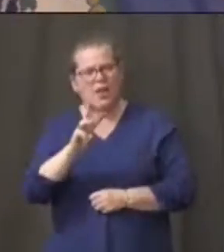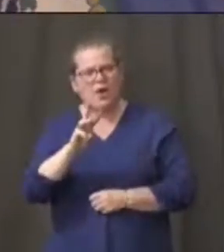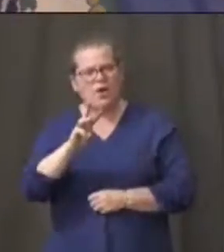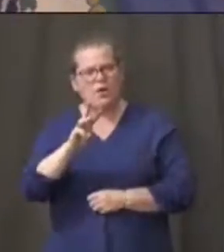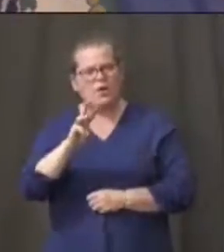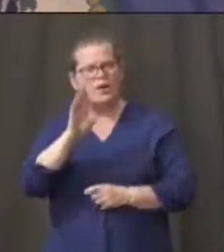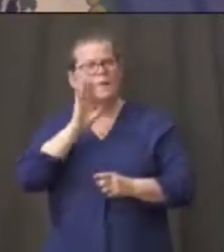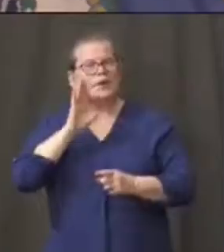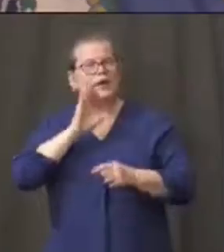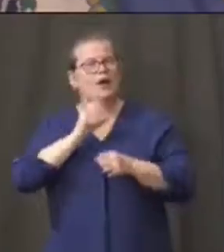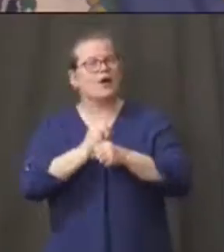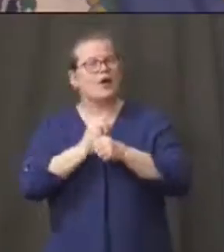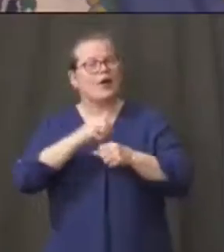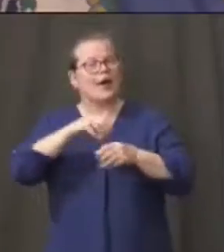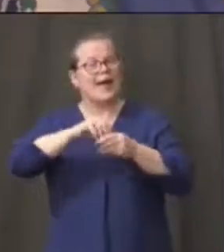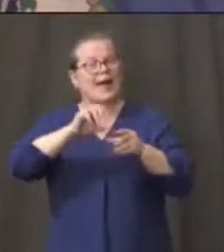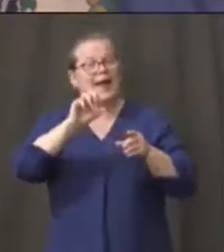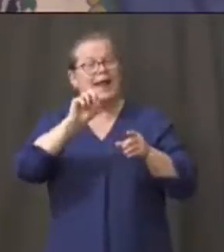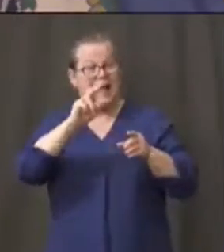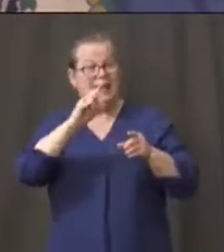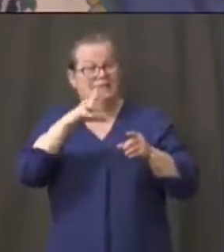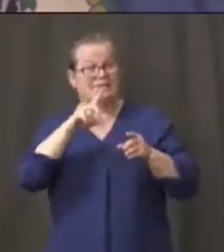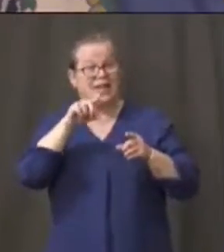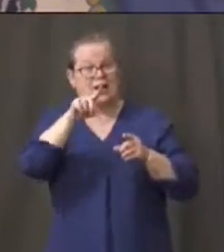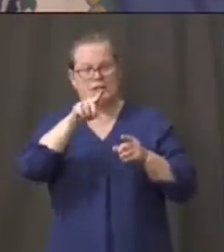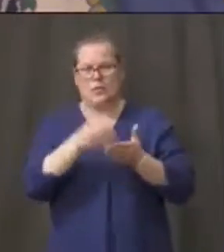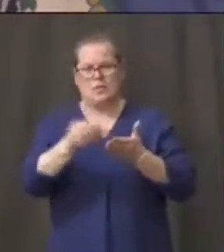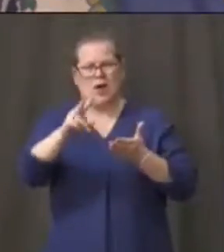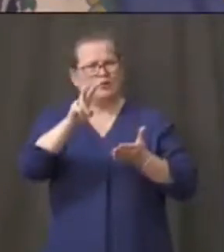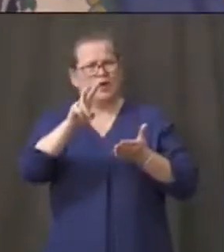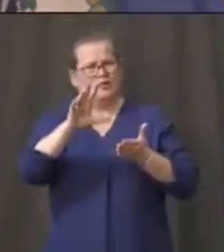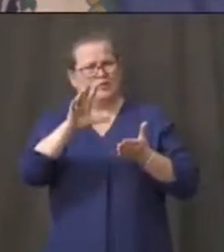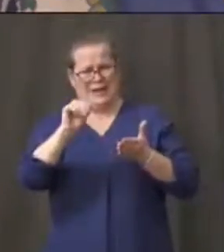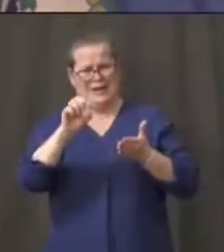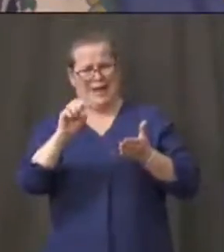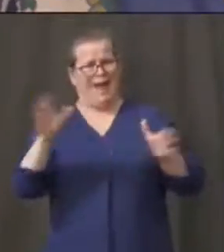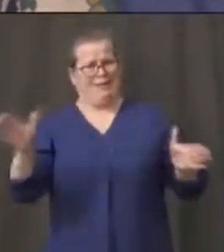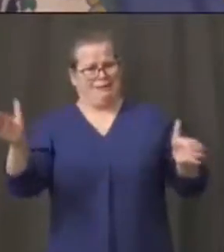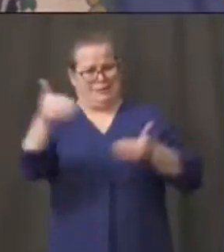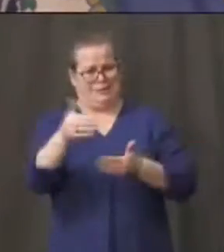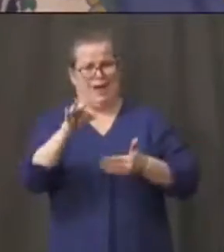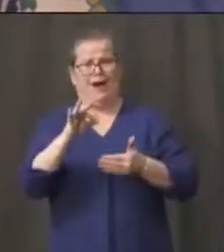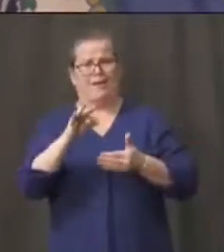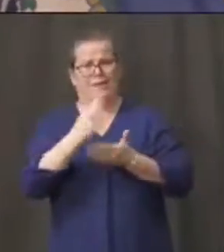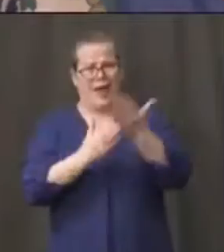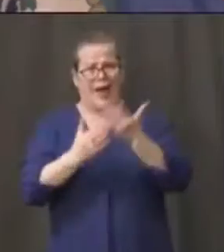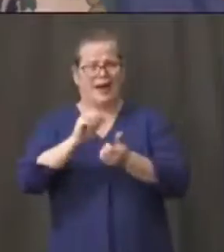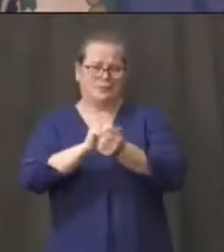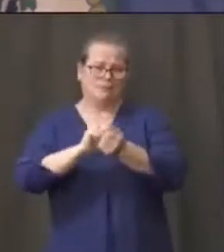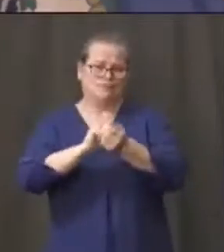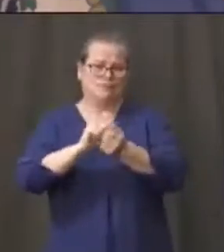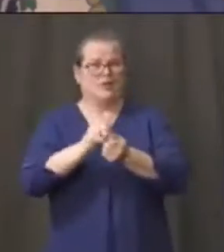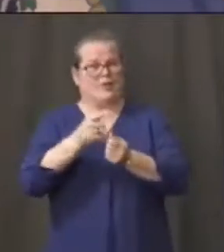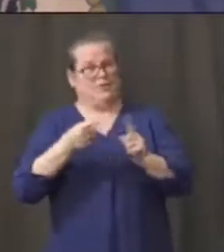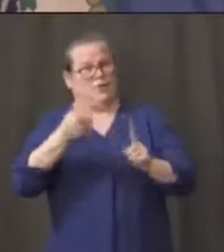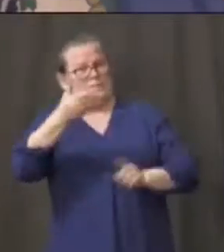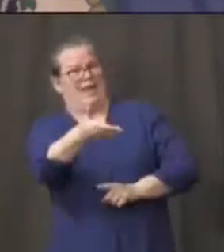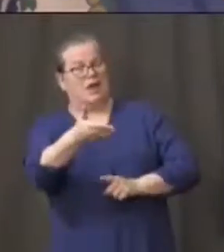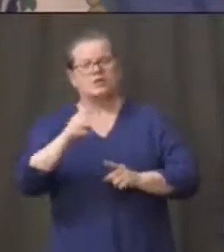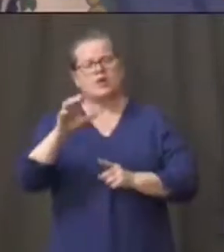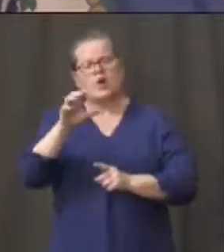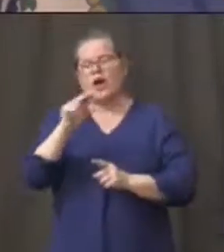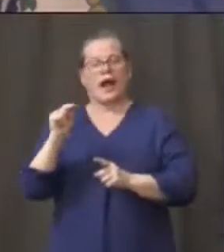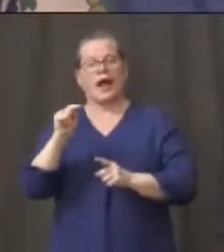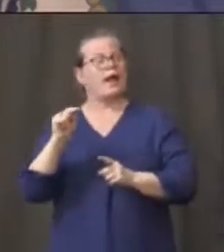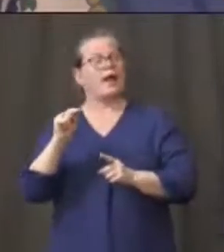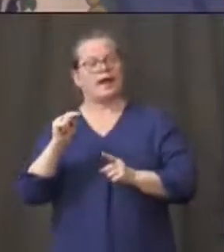200 cases of sanitizer there. So Connecticut is standing up on its own two feet. Commercial sewing in